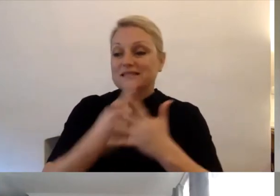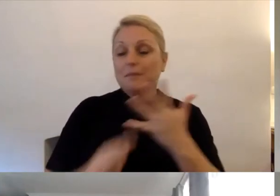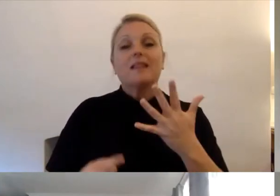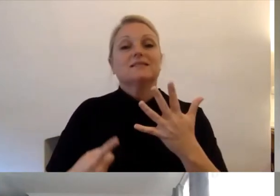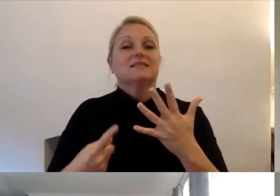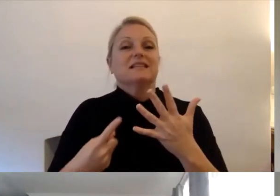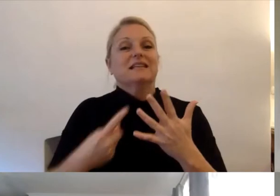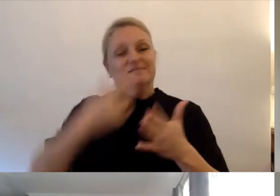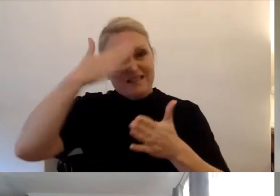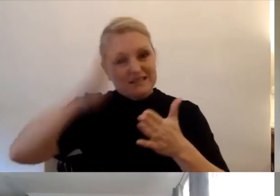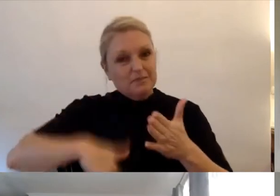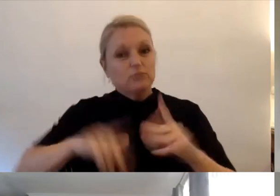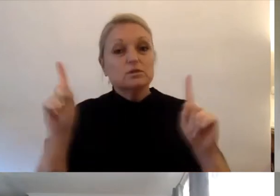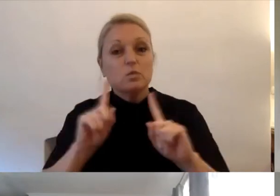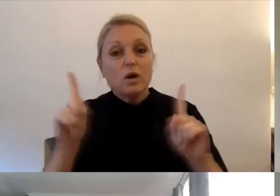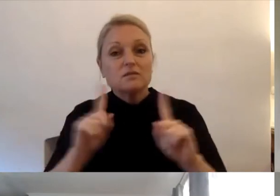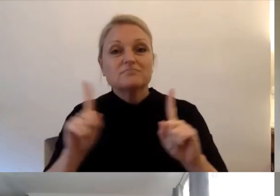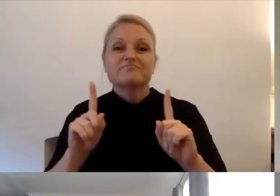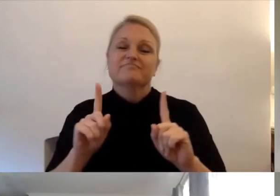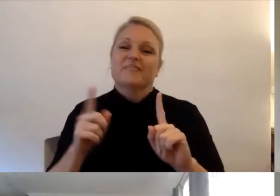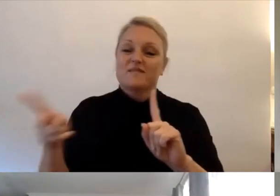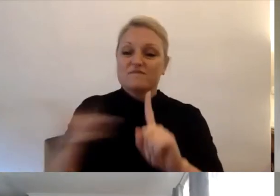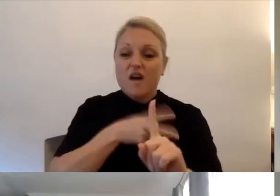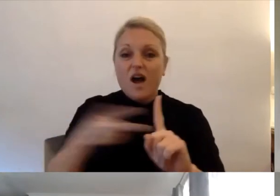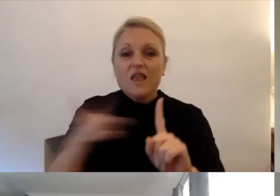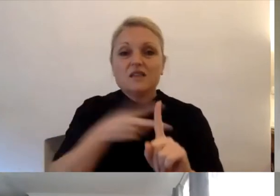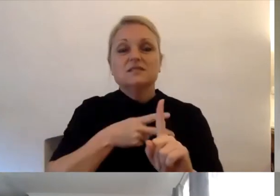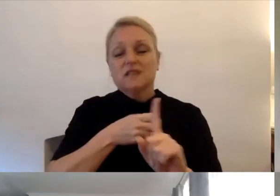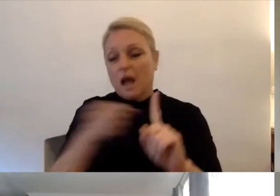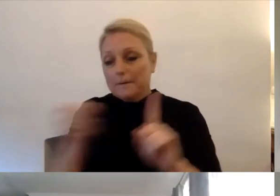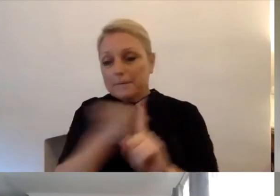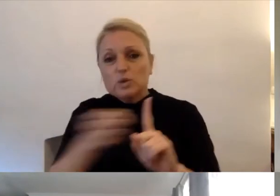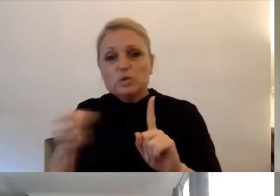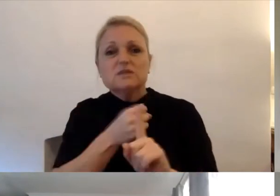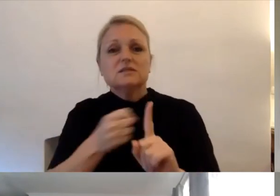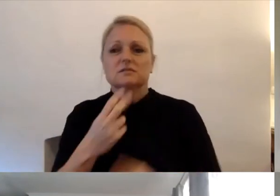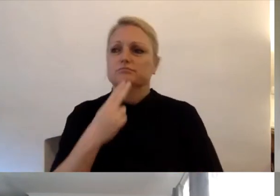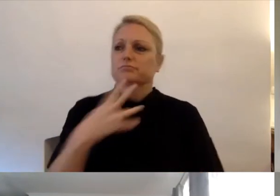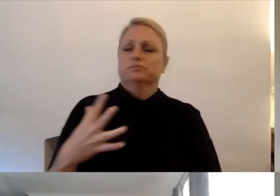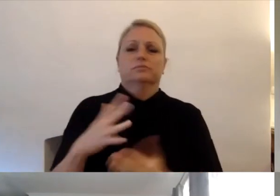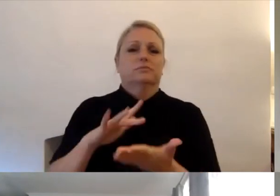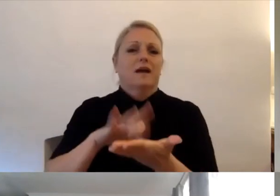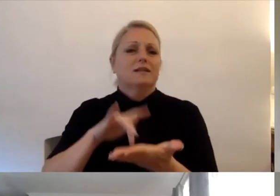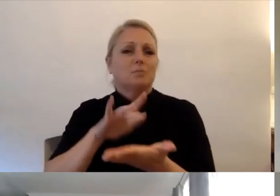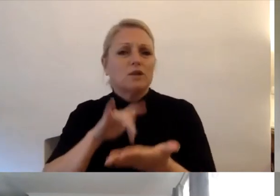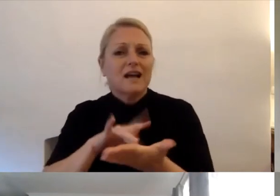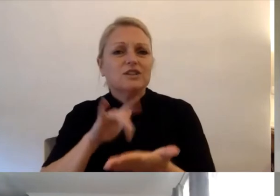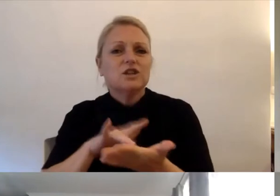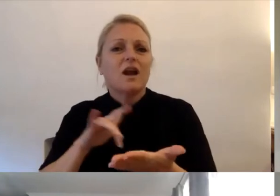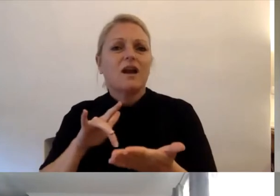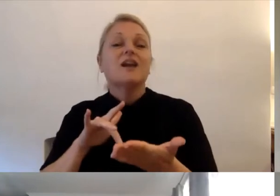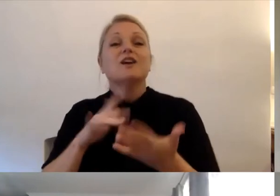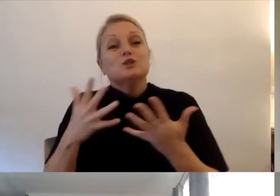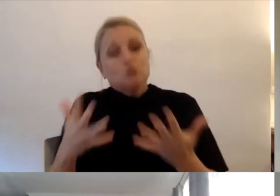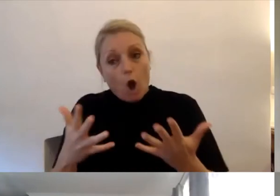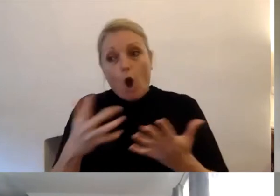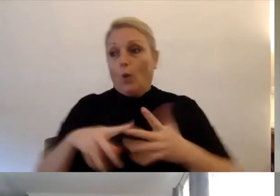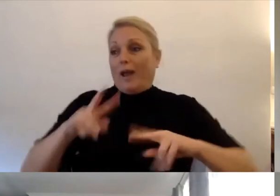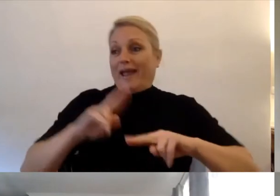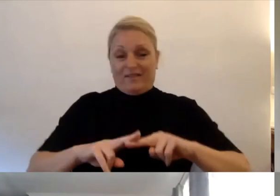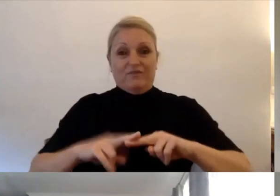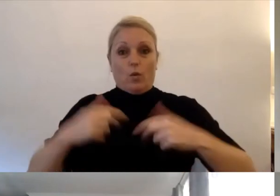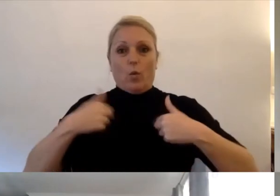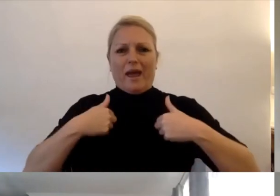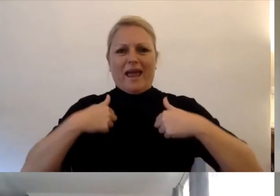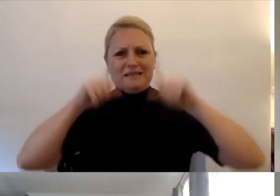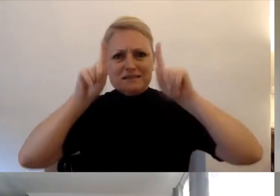violence and exploitation has happened and the experiences of people with disability, where do you think we should look? And we can assist you